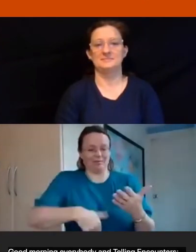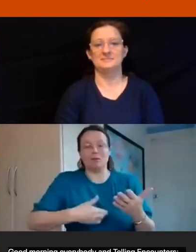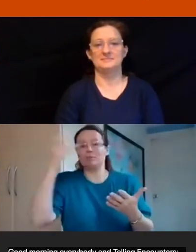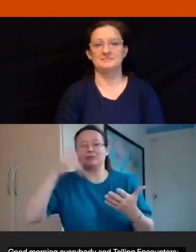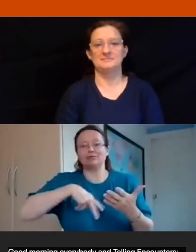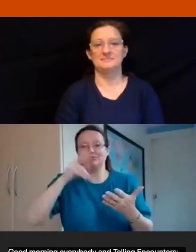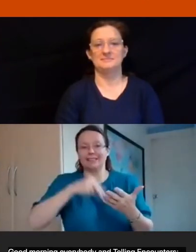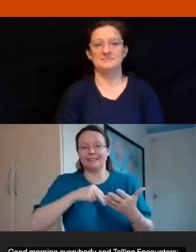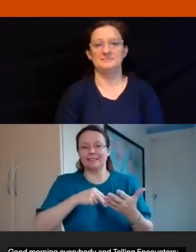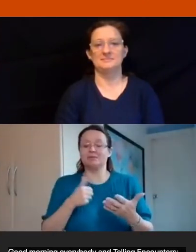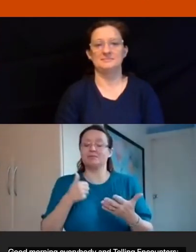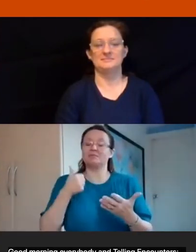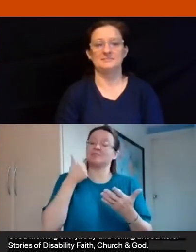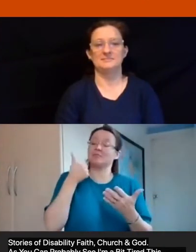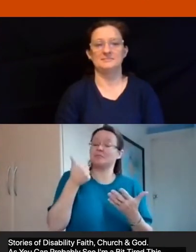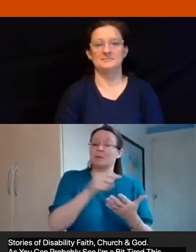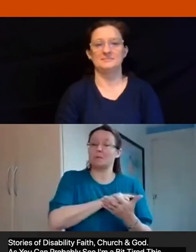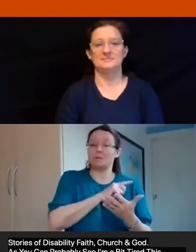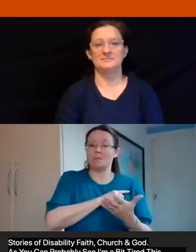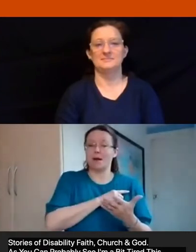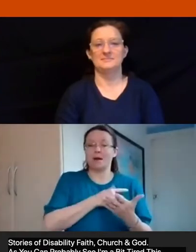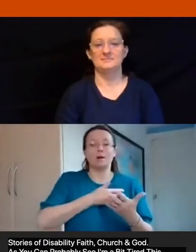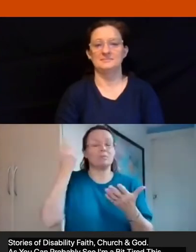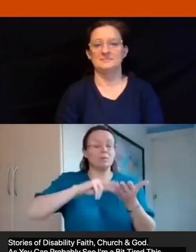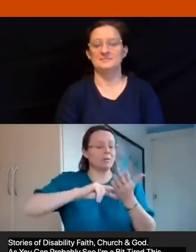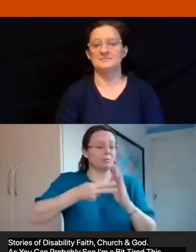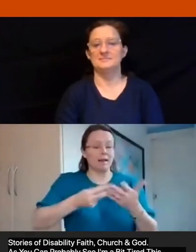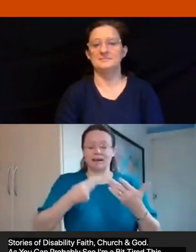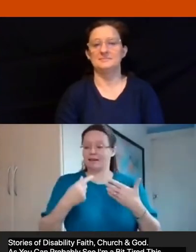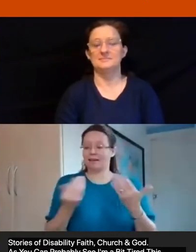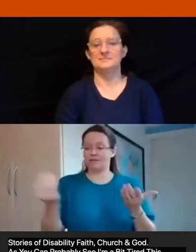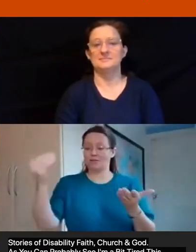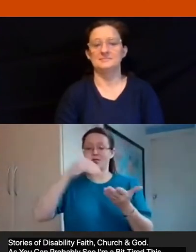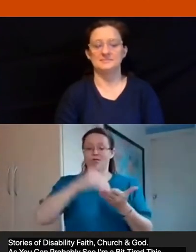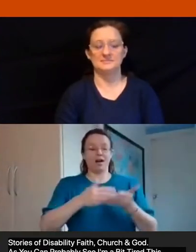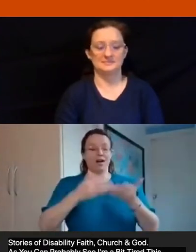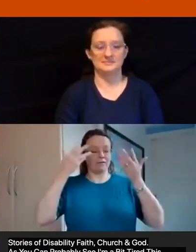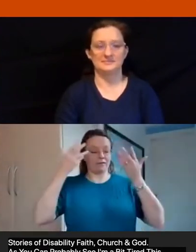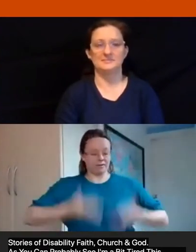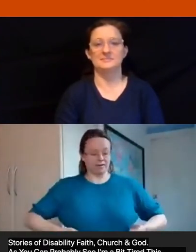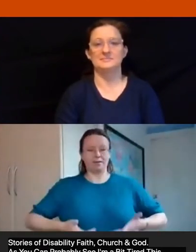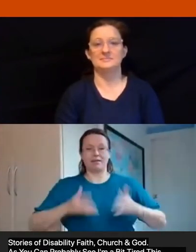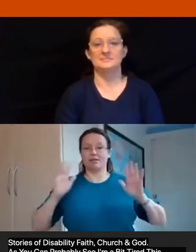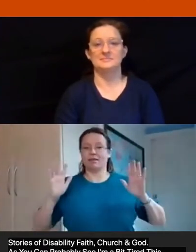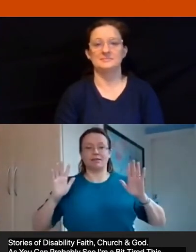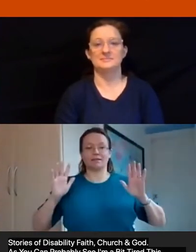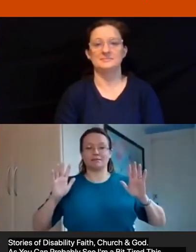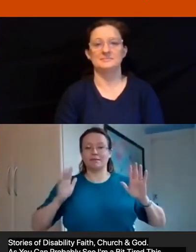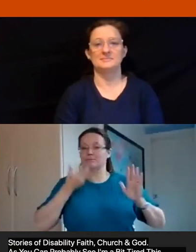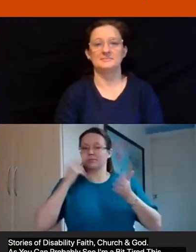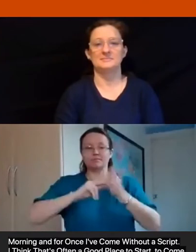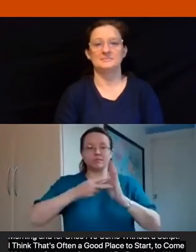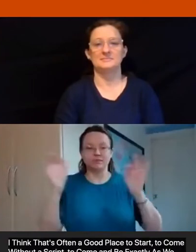think that's often a good place to start to come without a script to come and be exactly as we are I